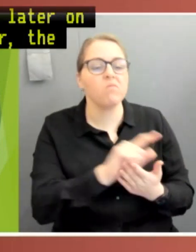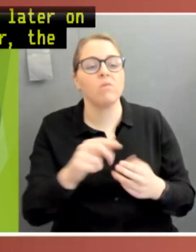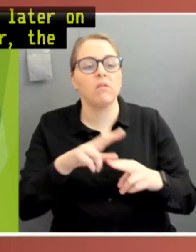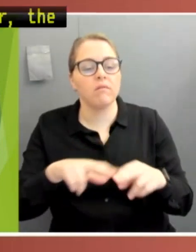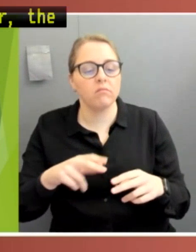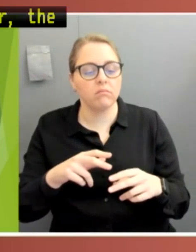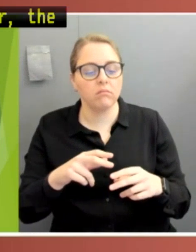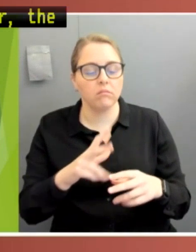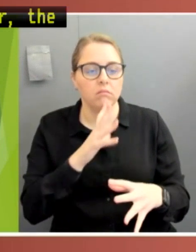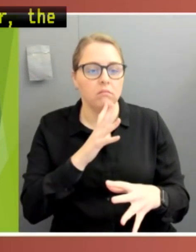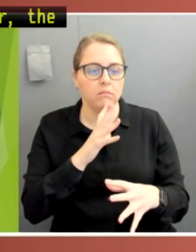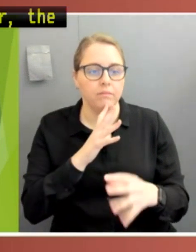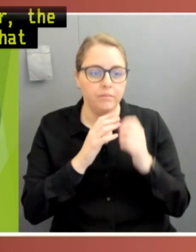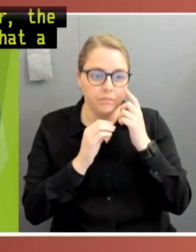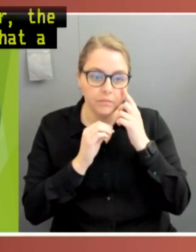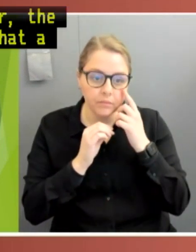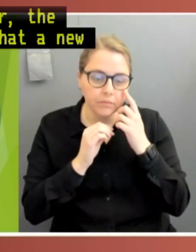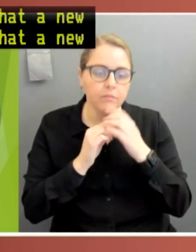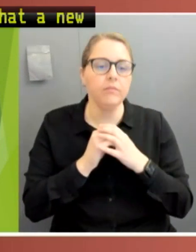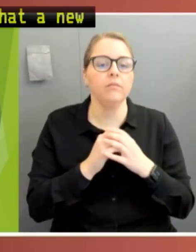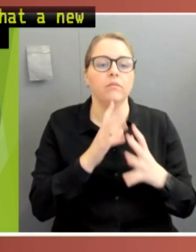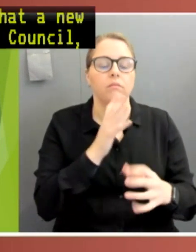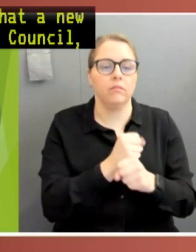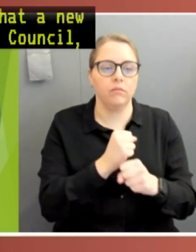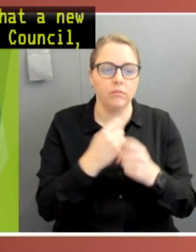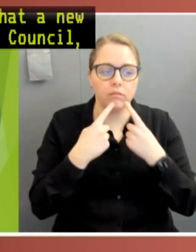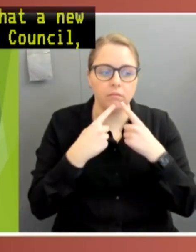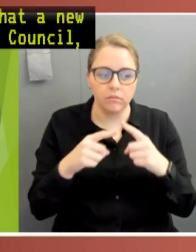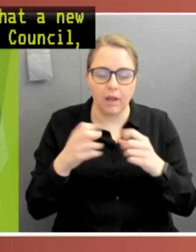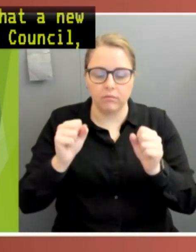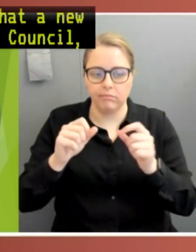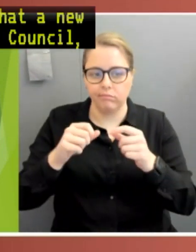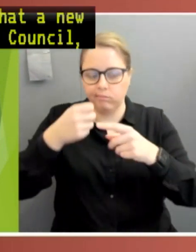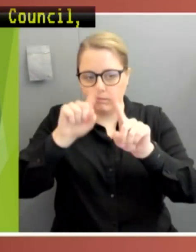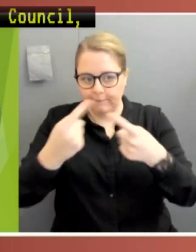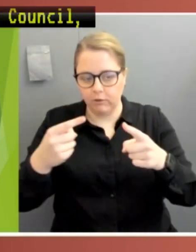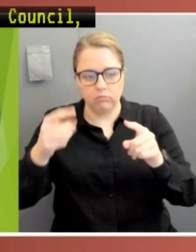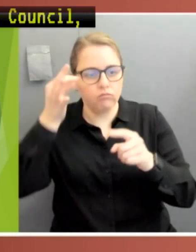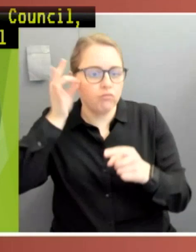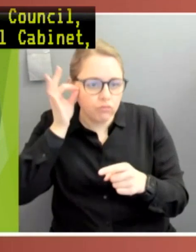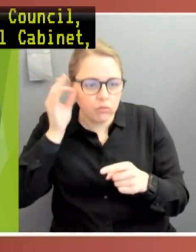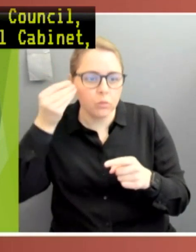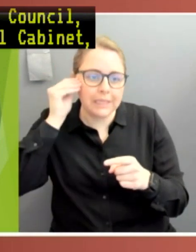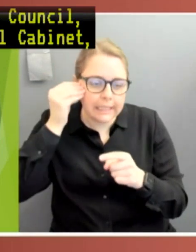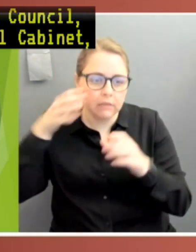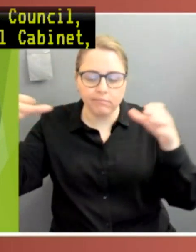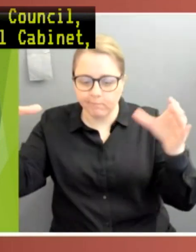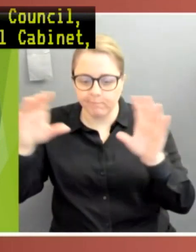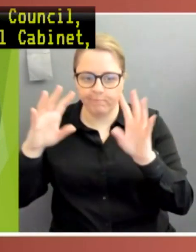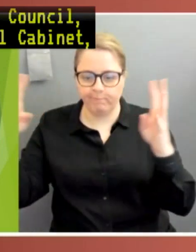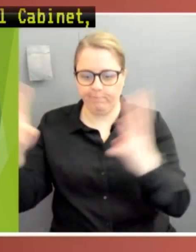which consisted of National Cabinet, the Council on Federal Financial Relations, and a representative from the Australian Local Government Association, would replace COAG.